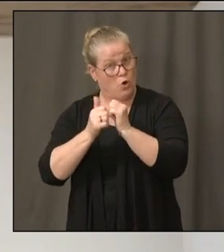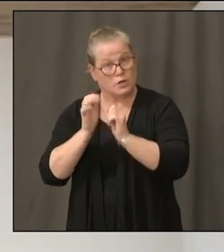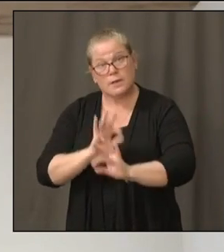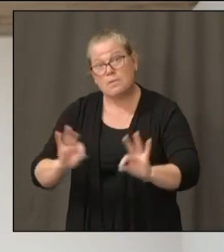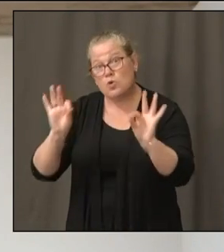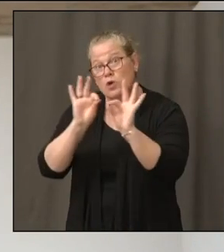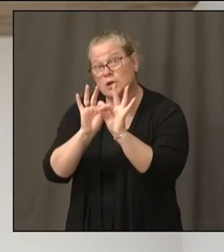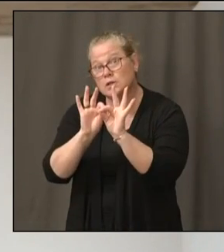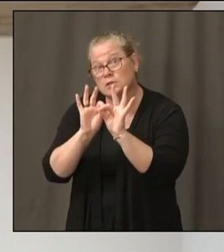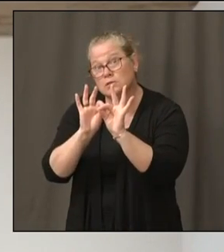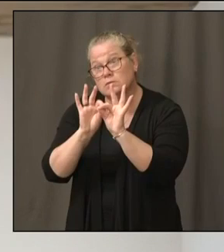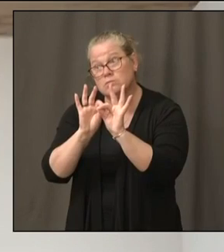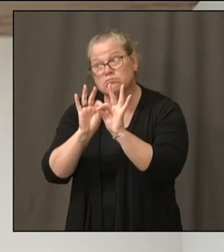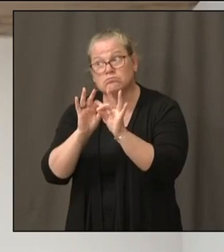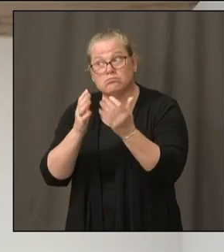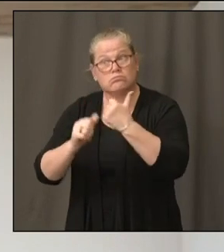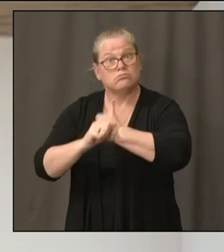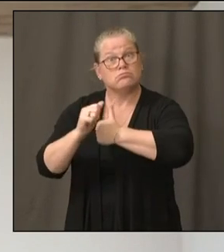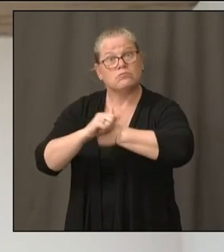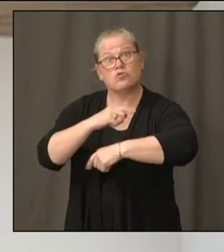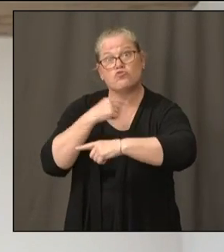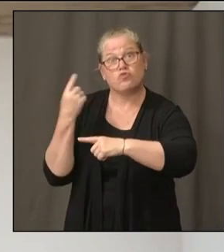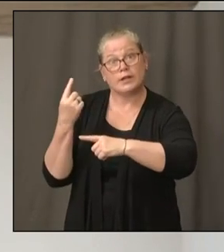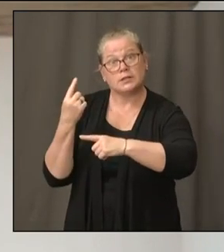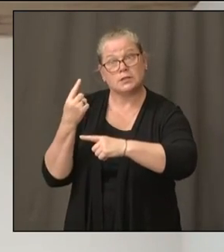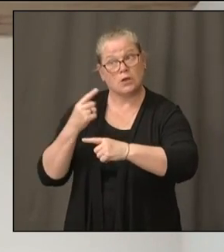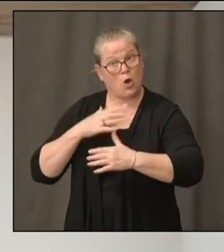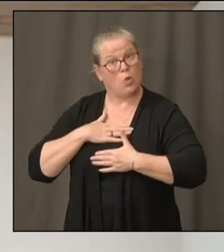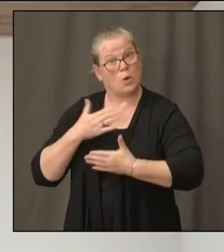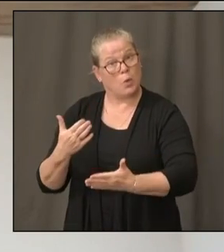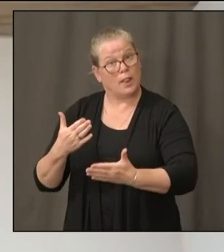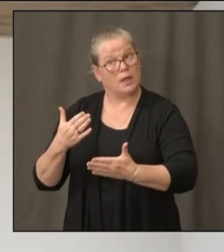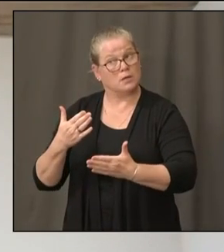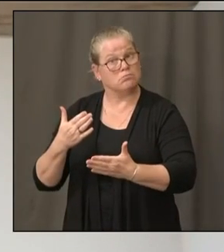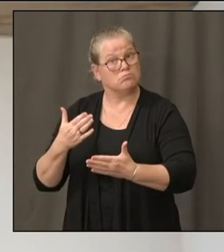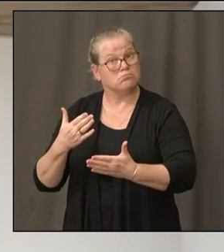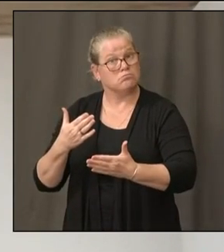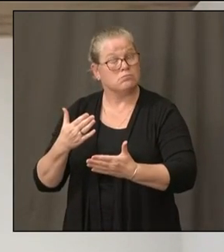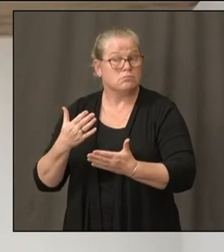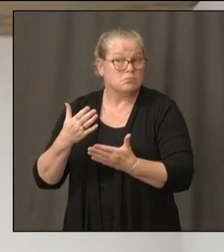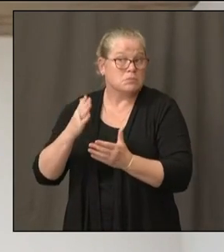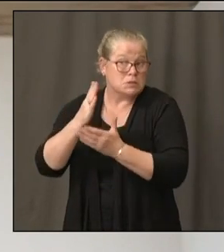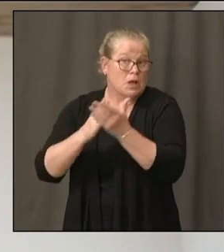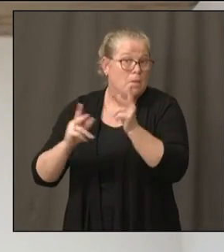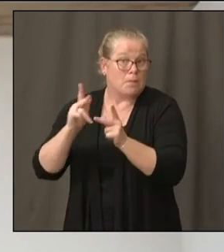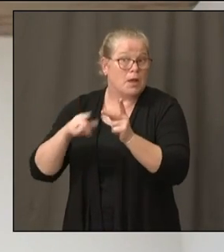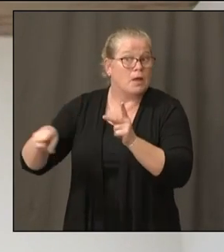the risk that people involved in those sports might come down with COVID-19?